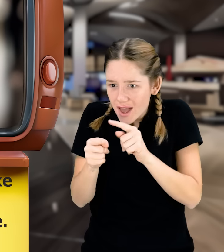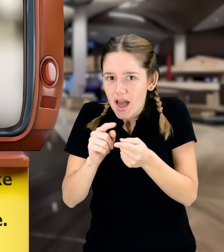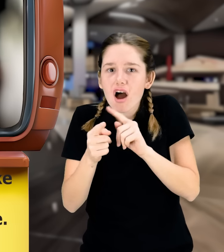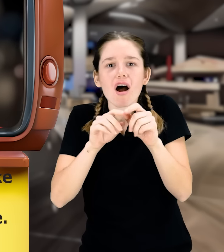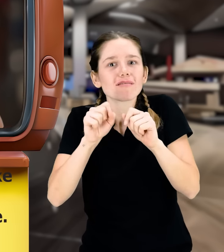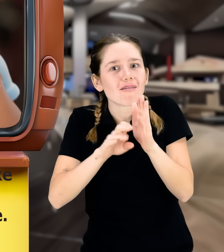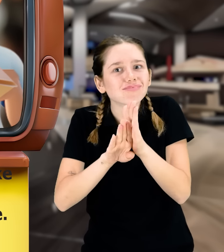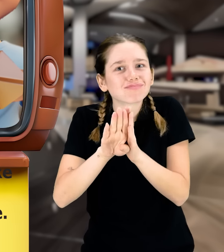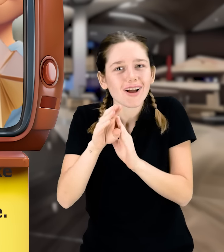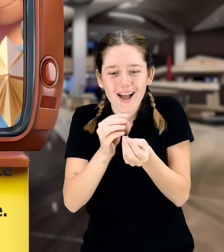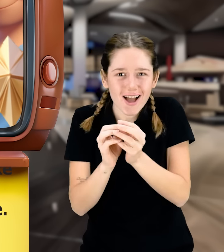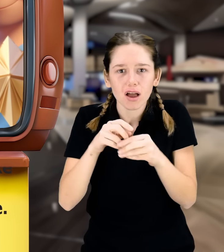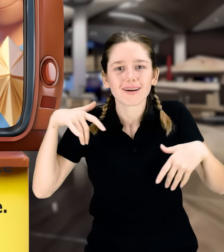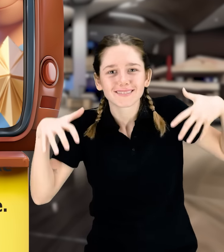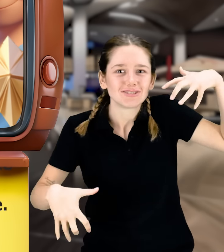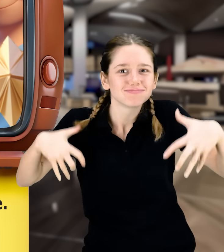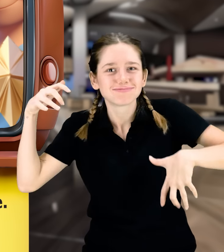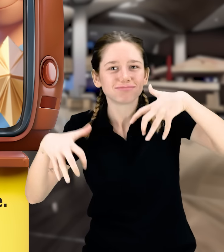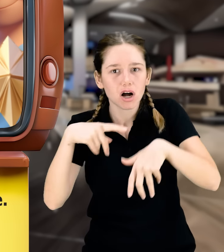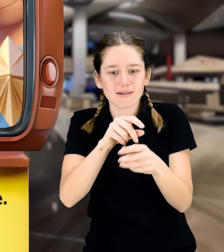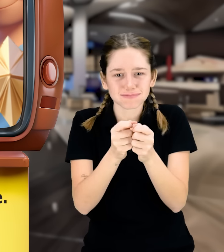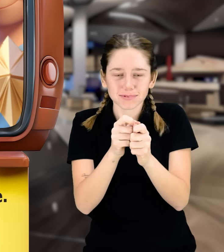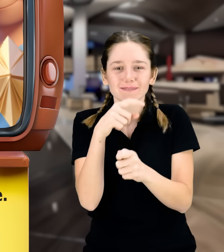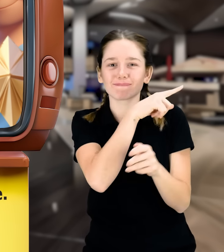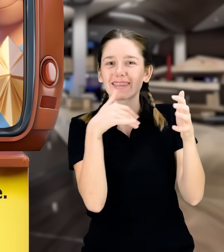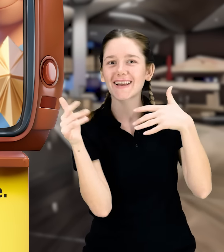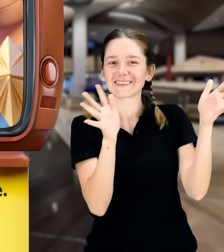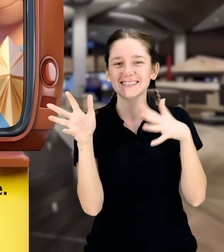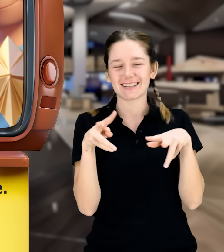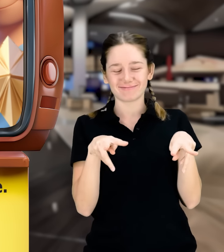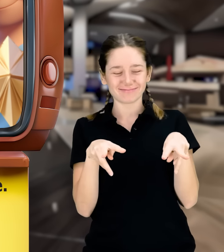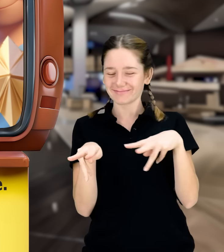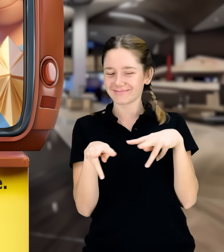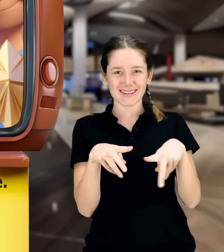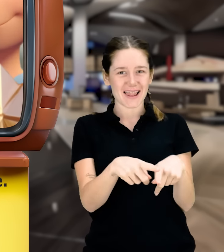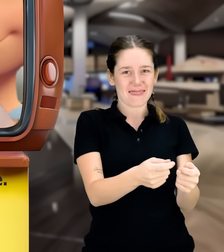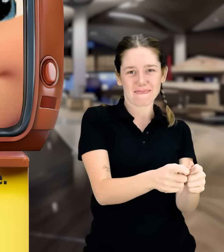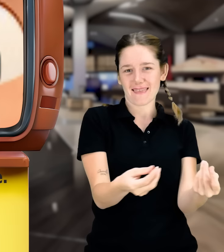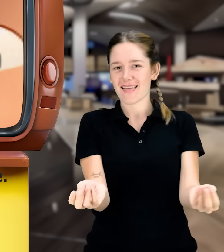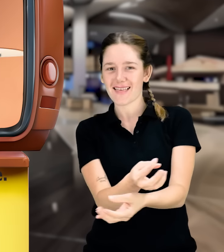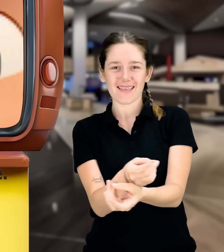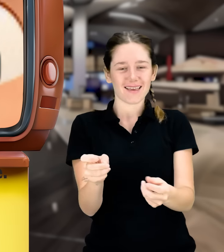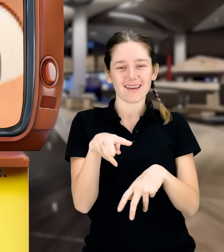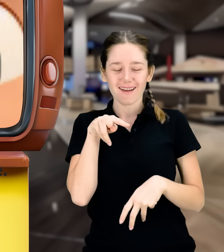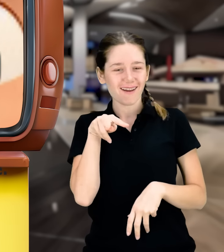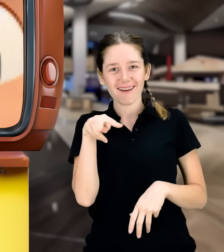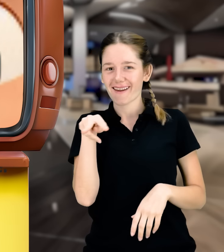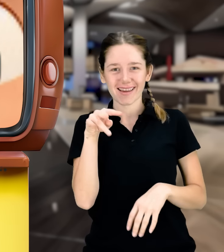managed to make his own origami tiger. Ruzgar watched them both in awe.